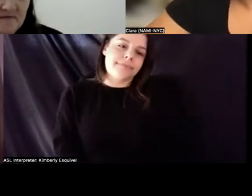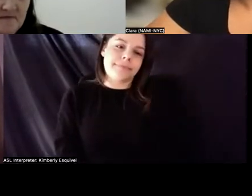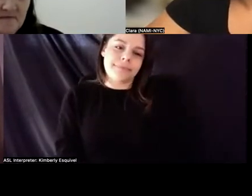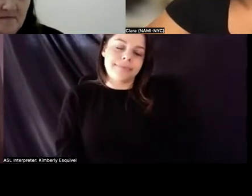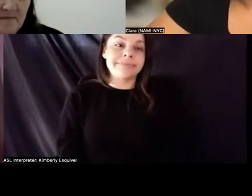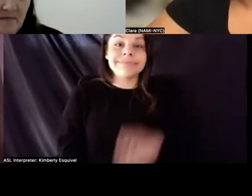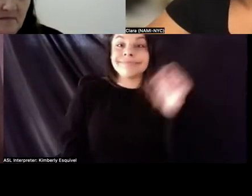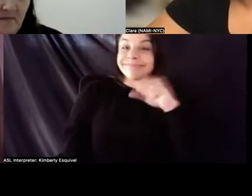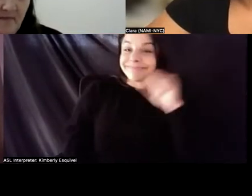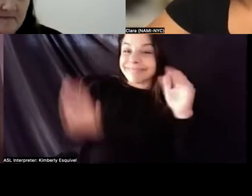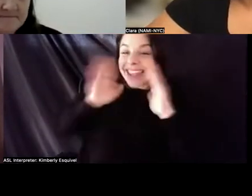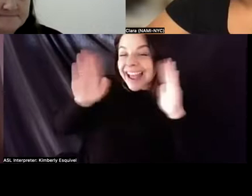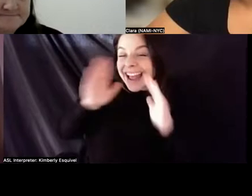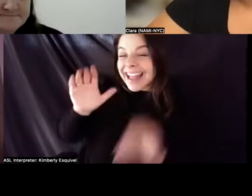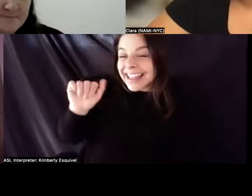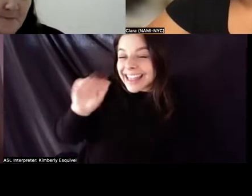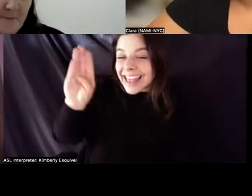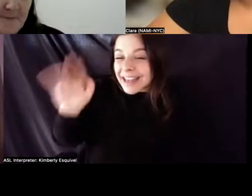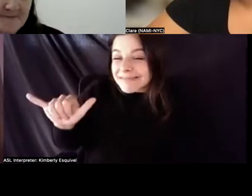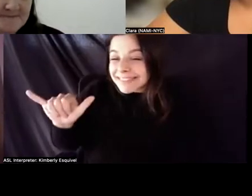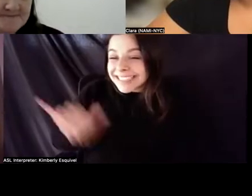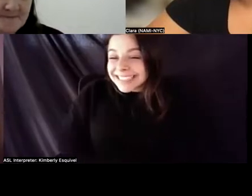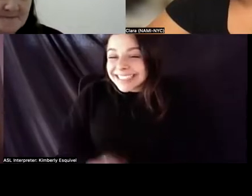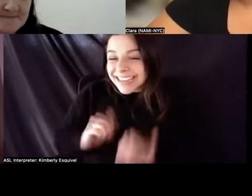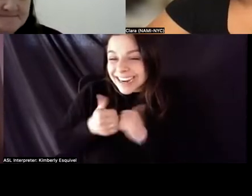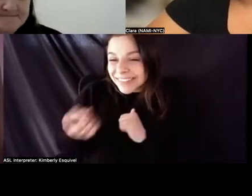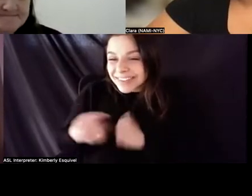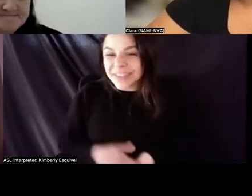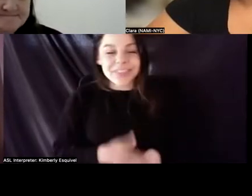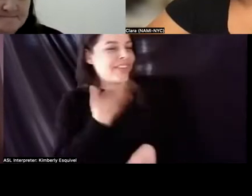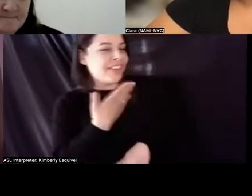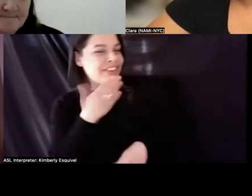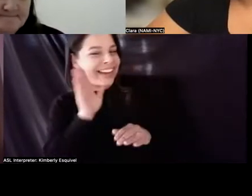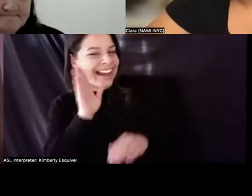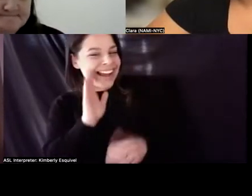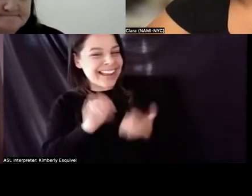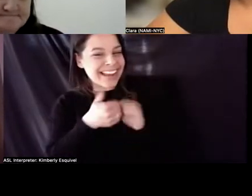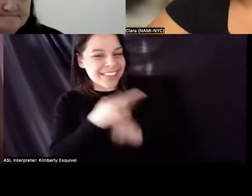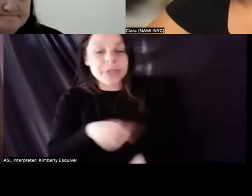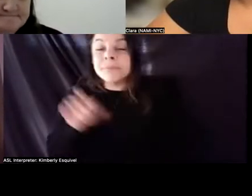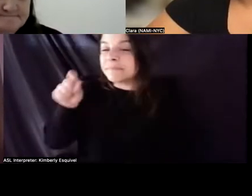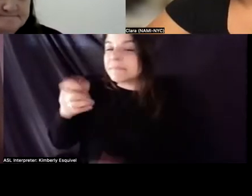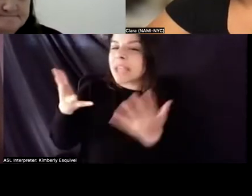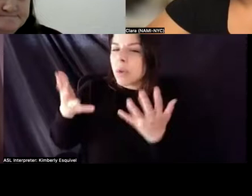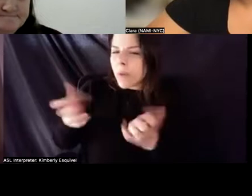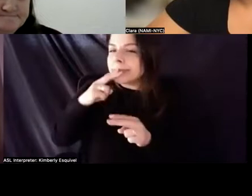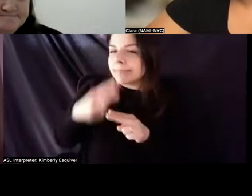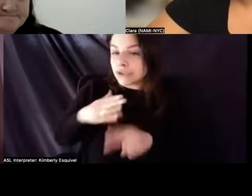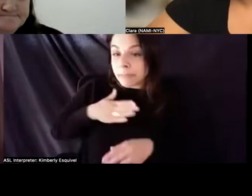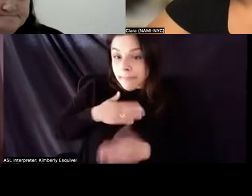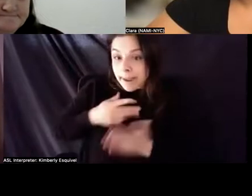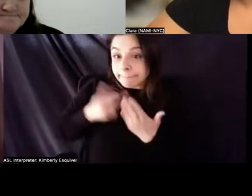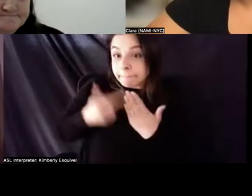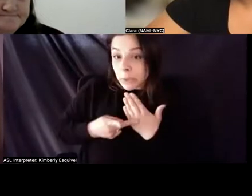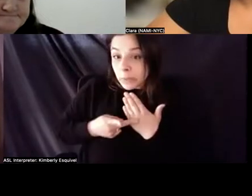Yeah. hi, Abby. How are you? Hey, Michael. I'm good. How are you? Um, yeah, I just want to say that, uh, in my program, I've been in my program